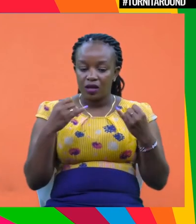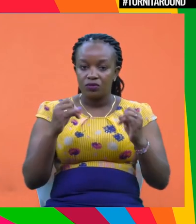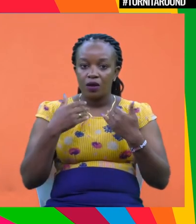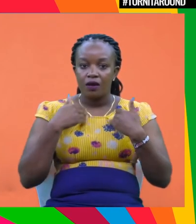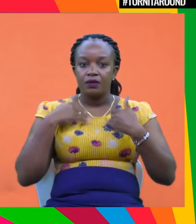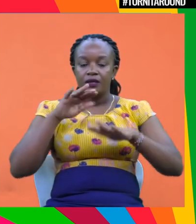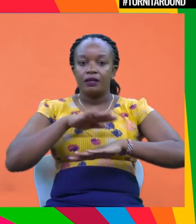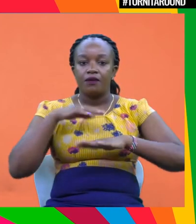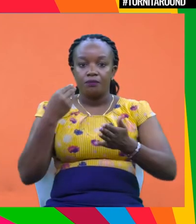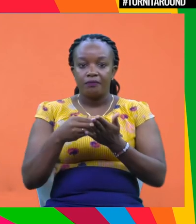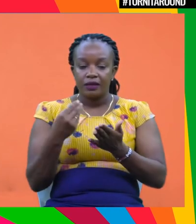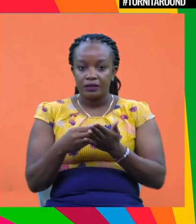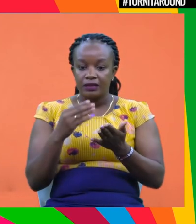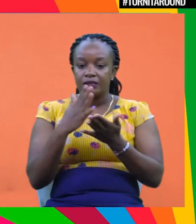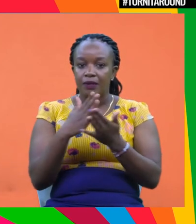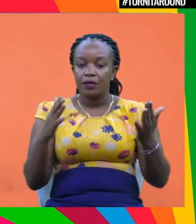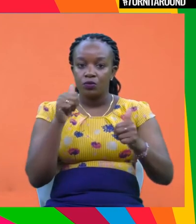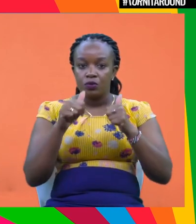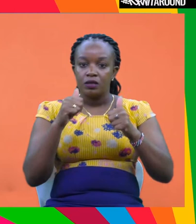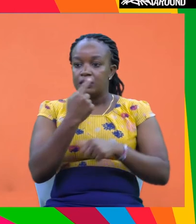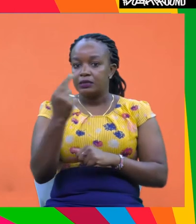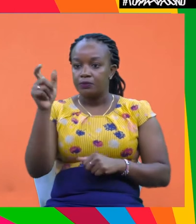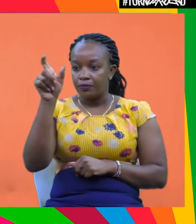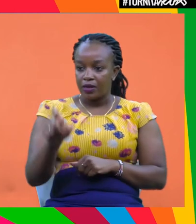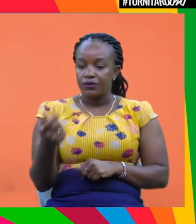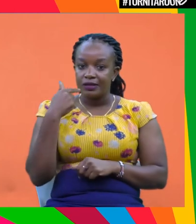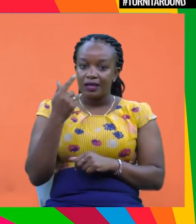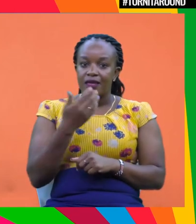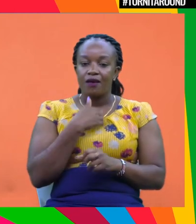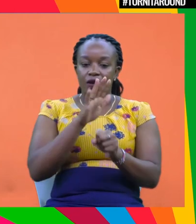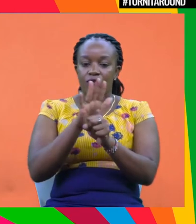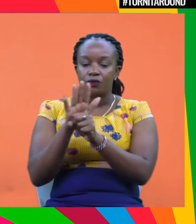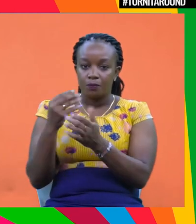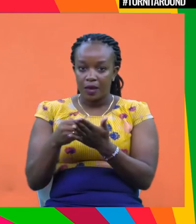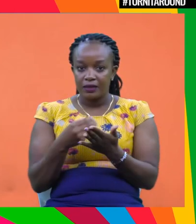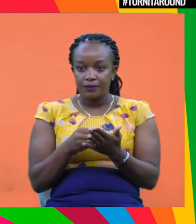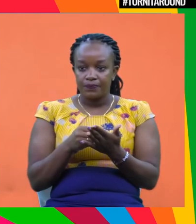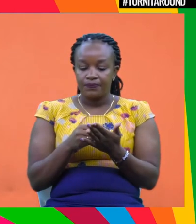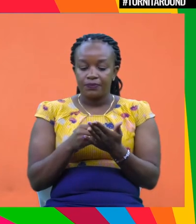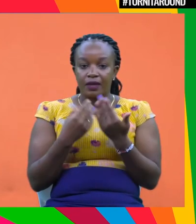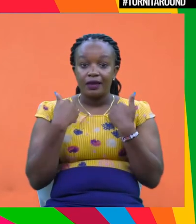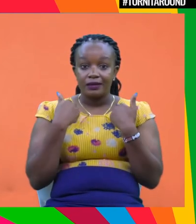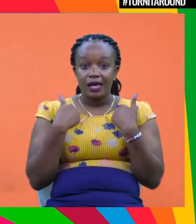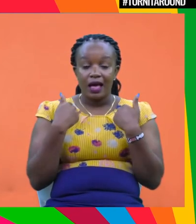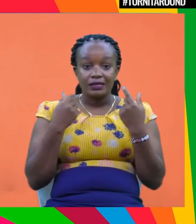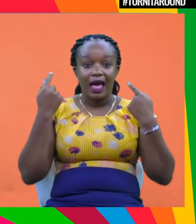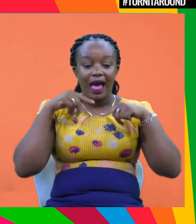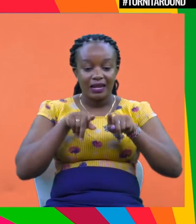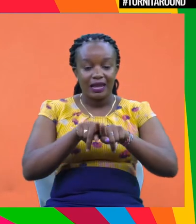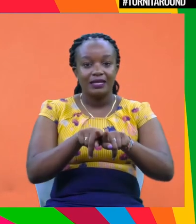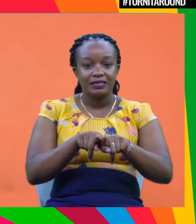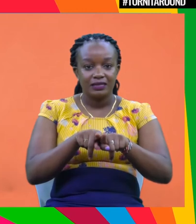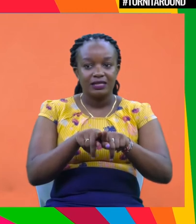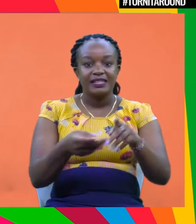we don't have enough money. And this is something that everybody says, even though it seems like everybody has a lot of money. It helps to really kind of perhaps align